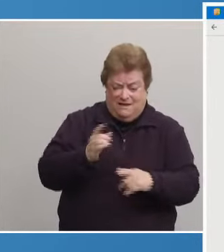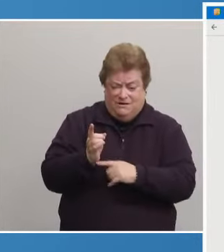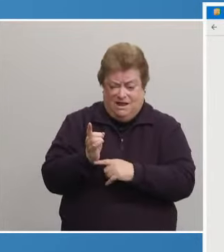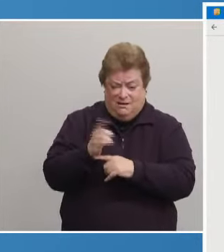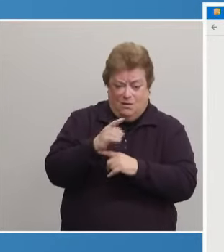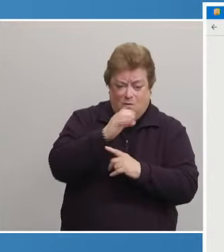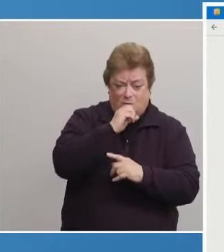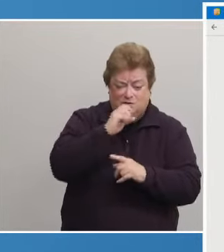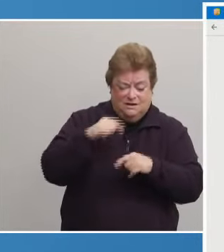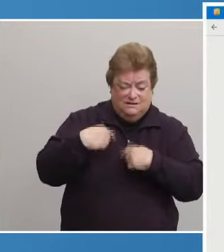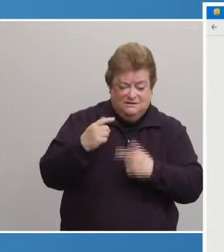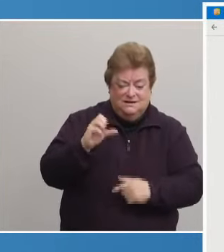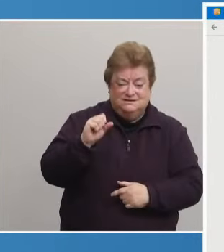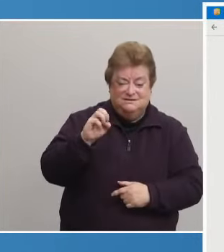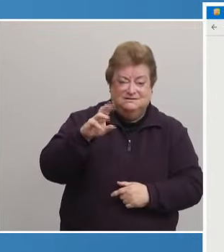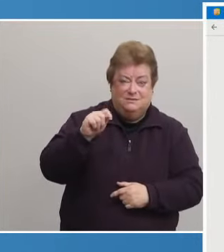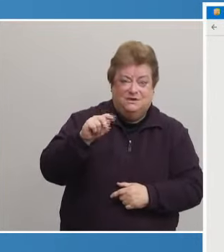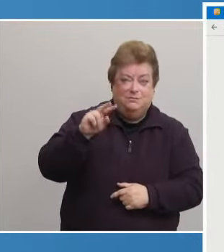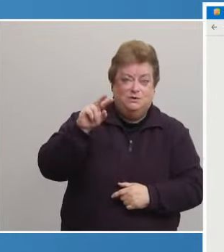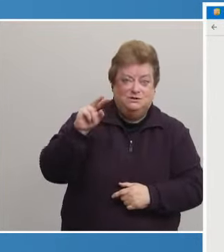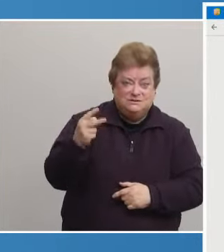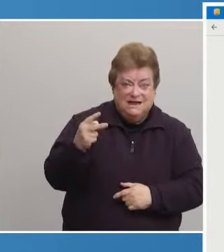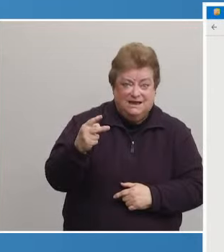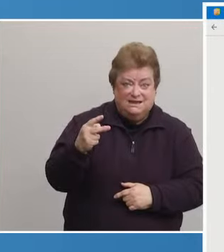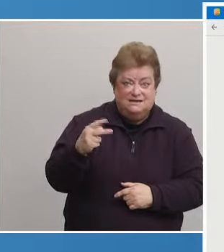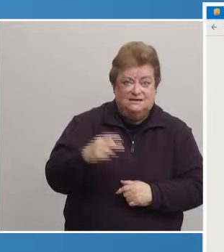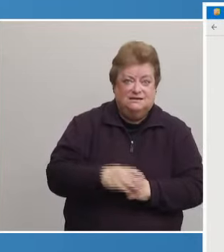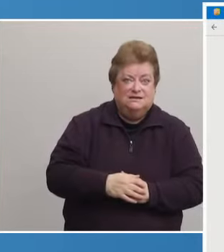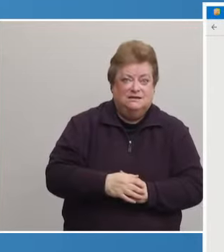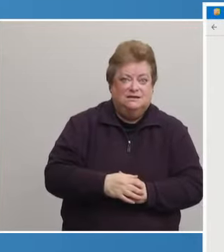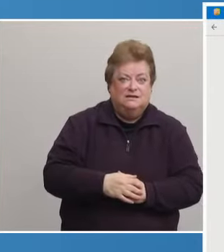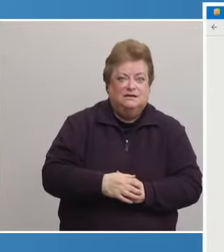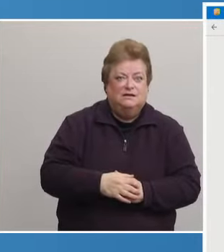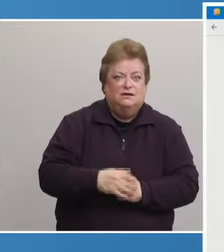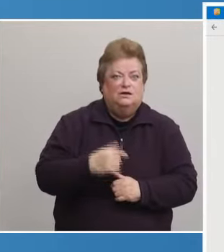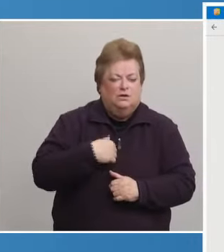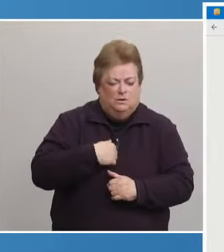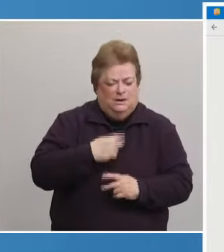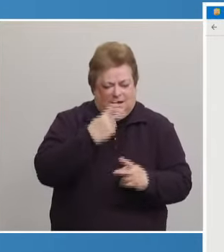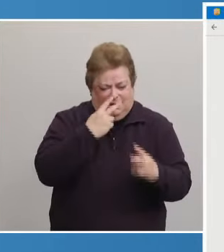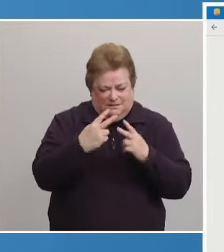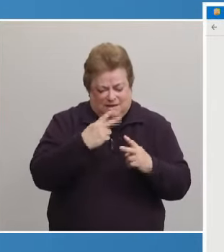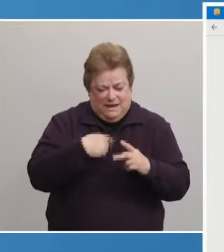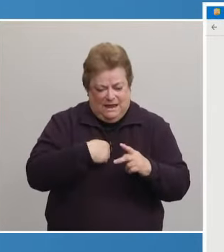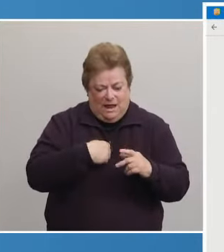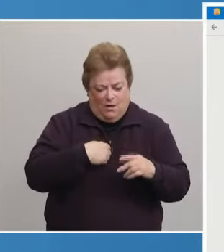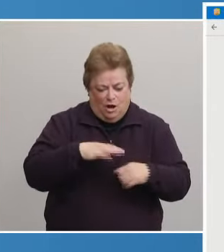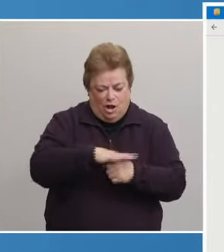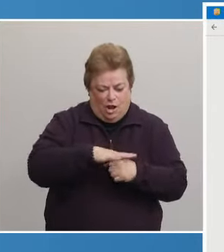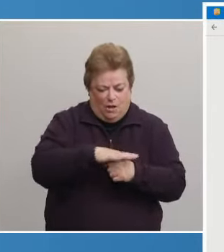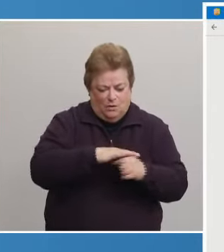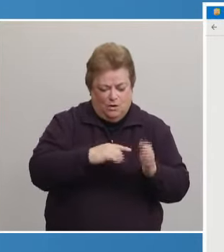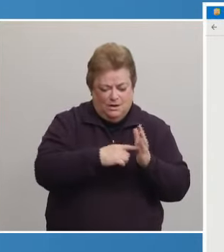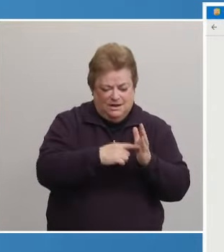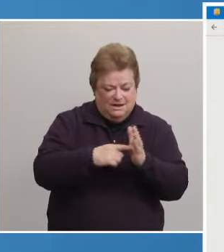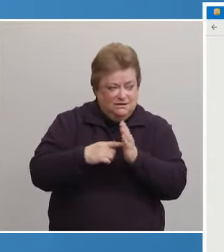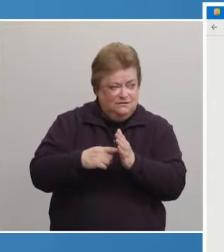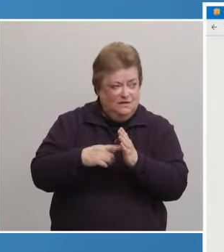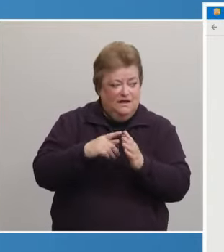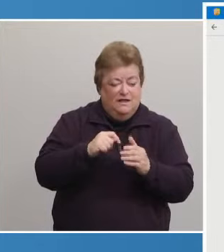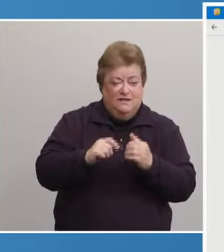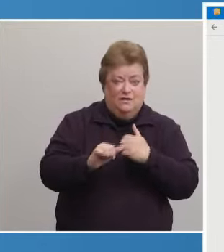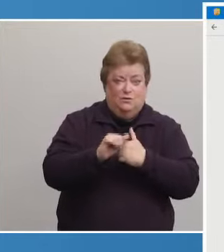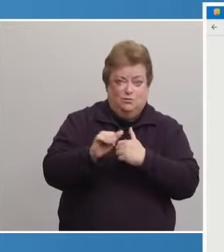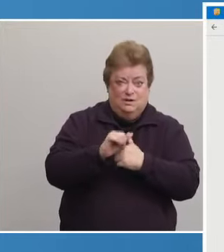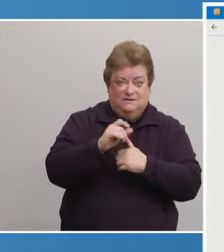of October 2nd. While we are seeing continued improvement in our local indicators and information, the risk of COVID-19